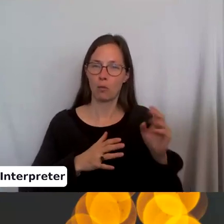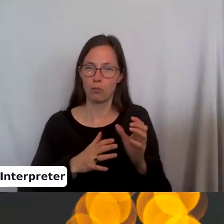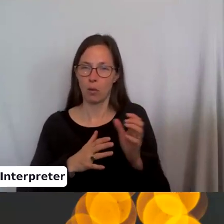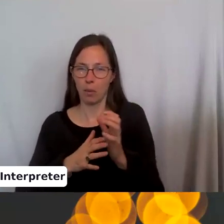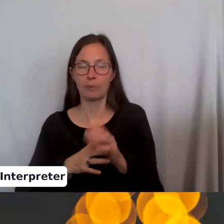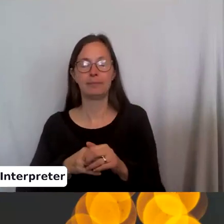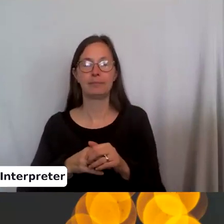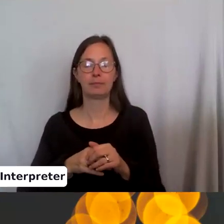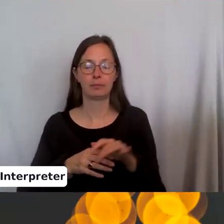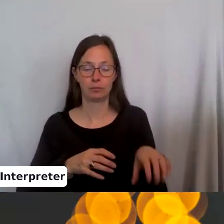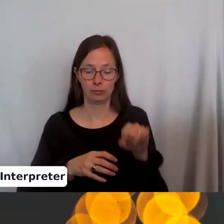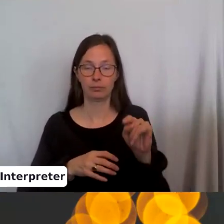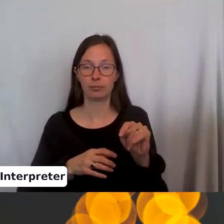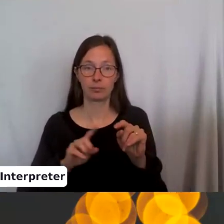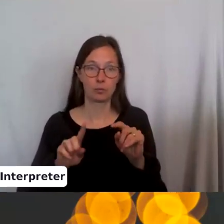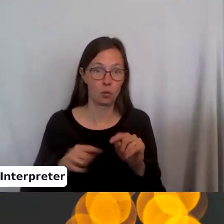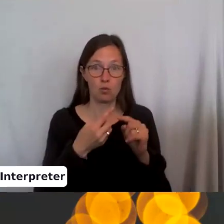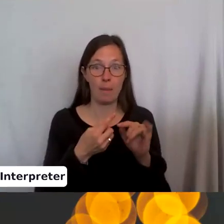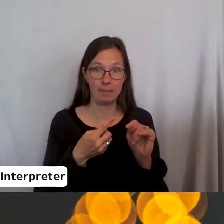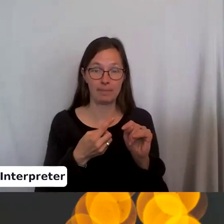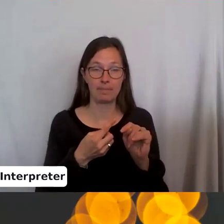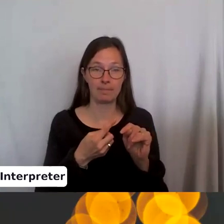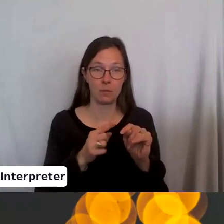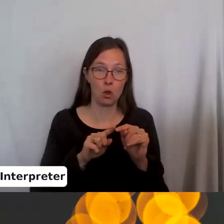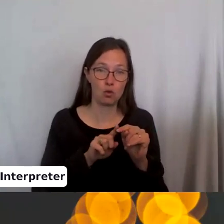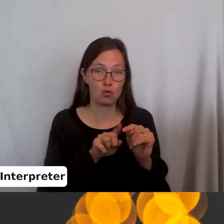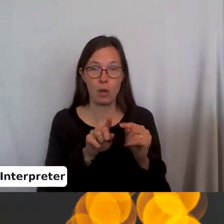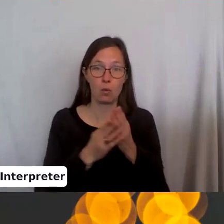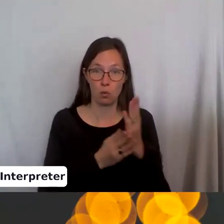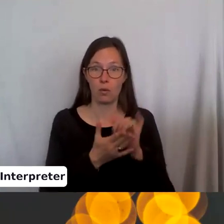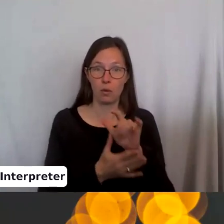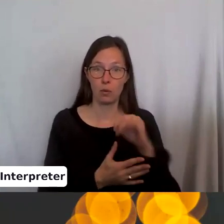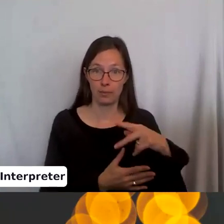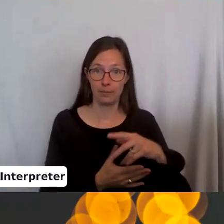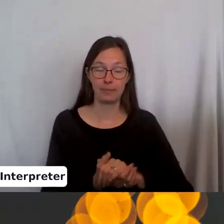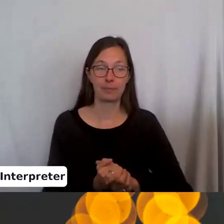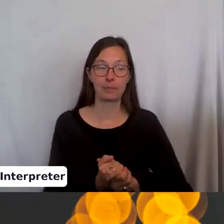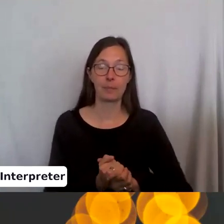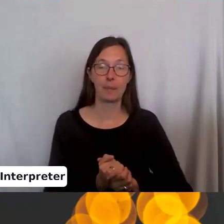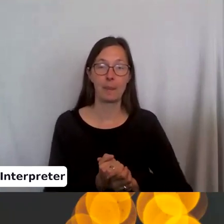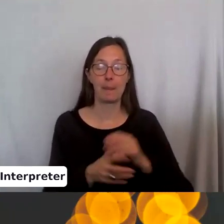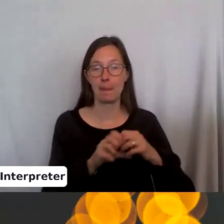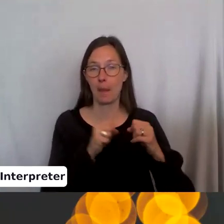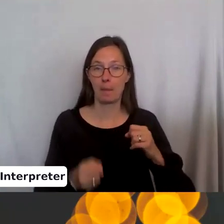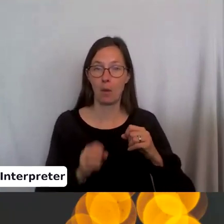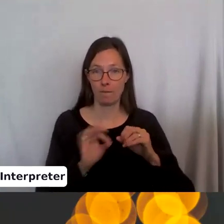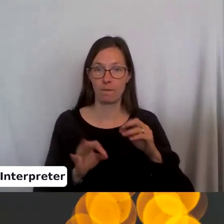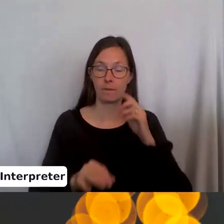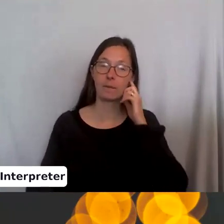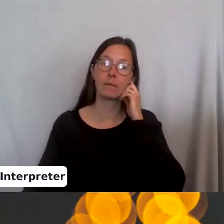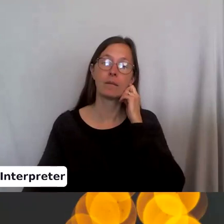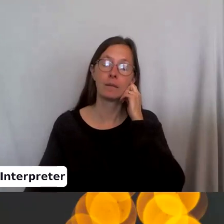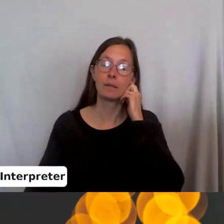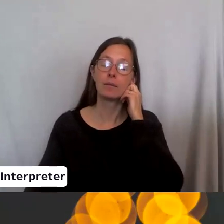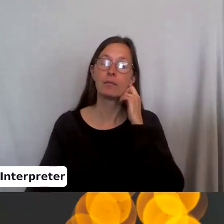with the tip of the needle, drag it through the loop and pull it off. So before